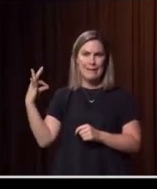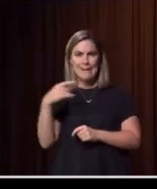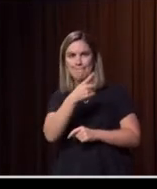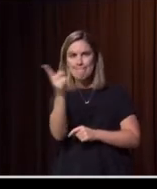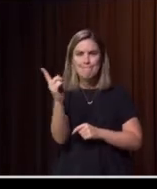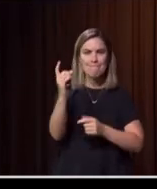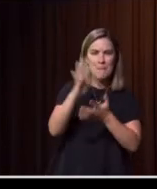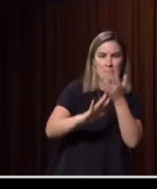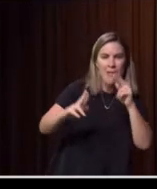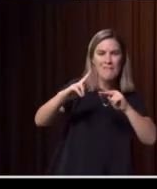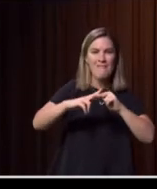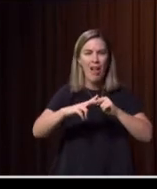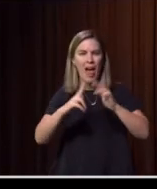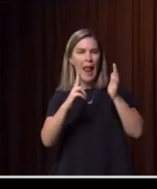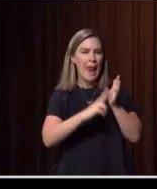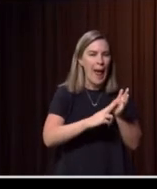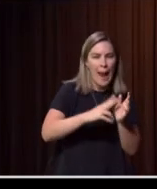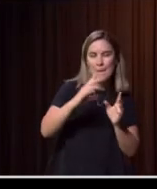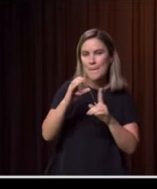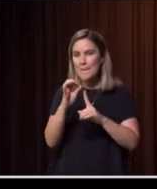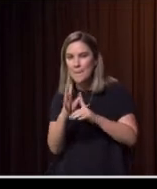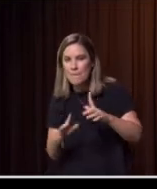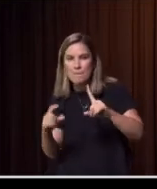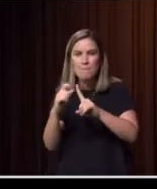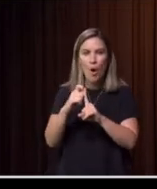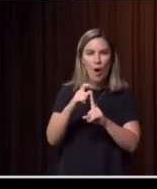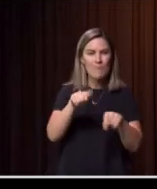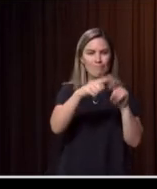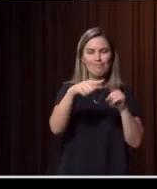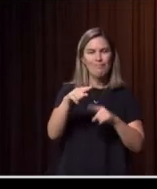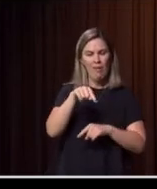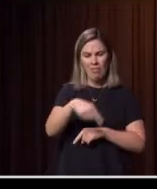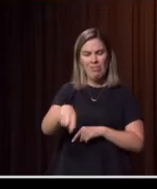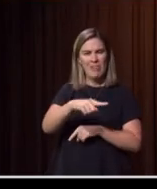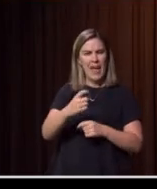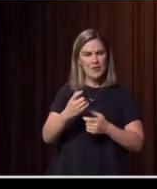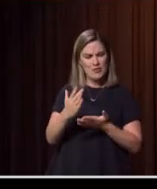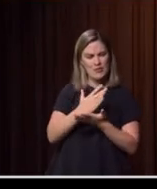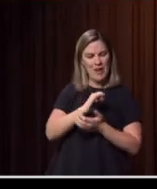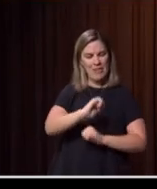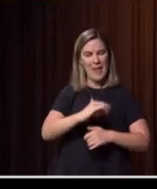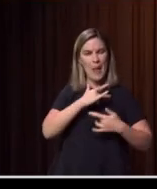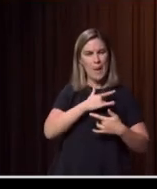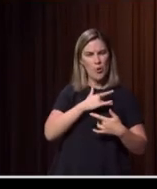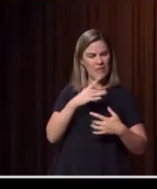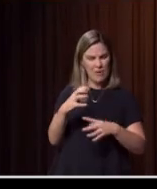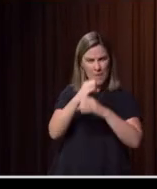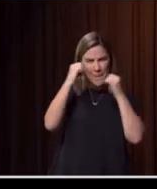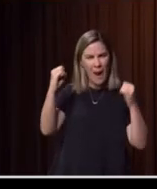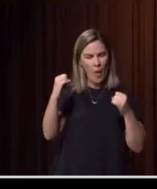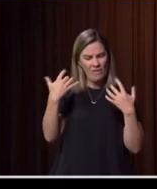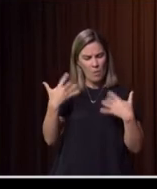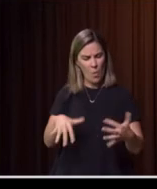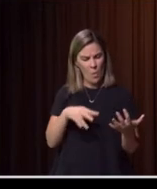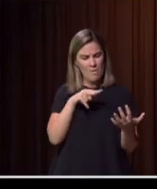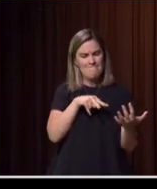and their nans and pops in the community. There's something just really powerful and beautiful and innocent about it, which I think will resonate with everybody.